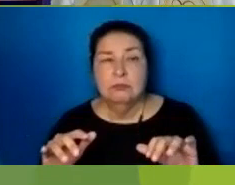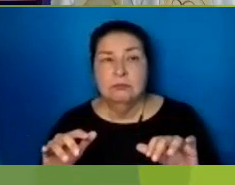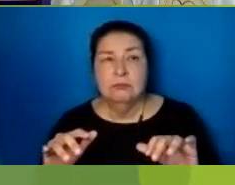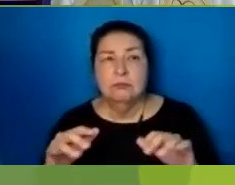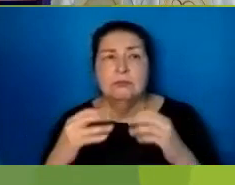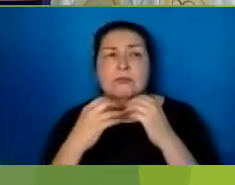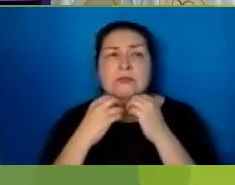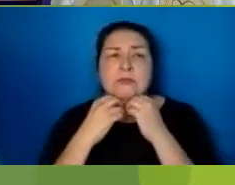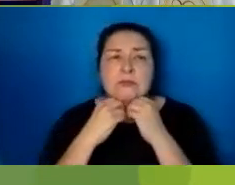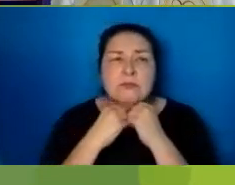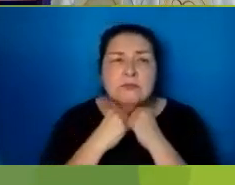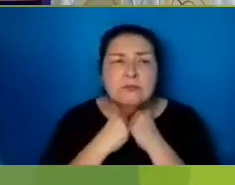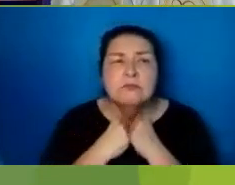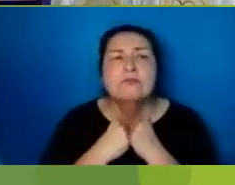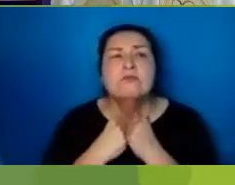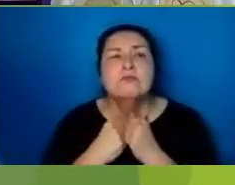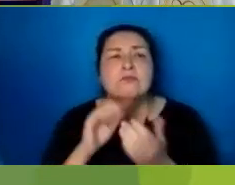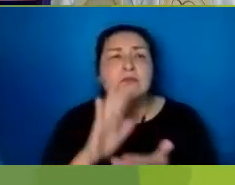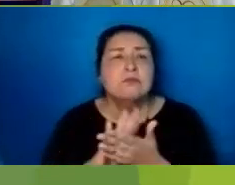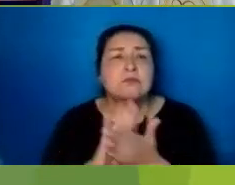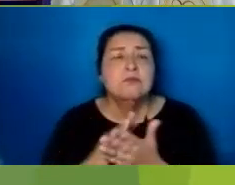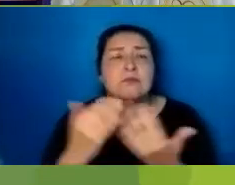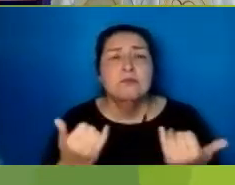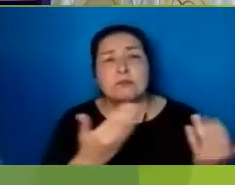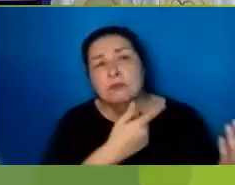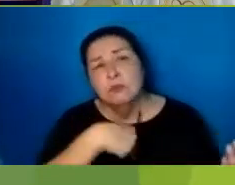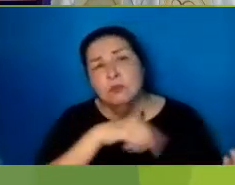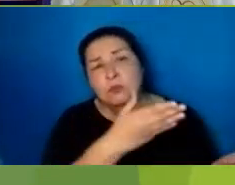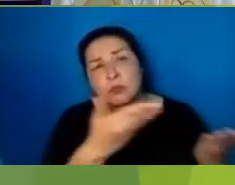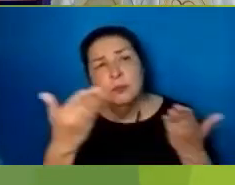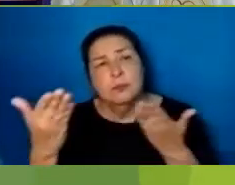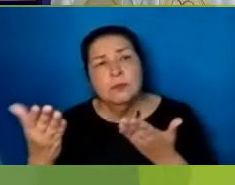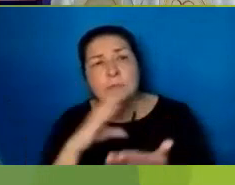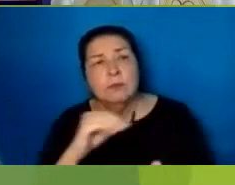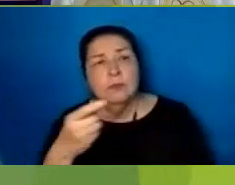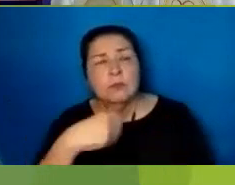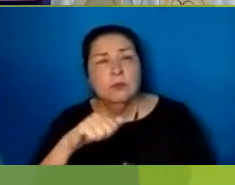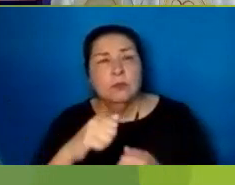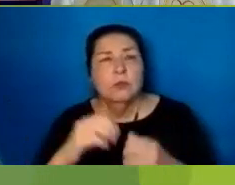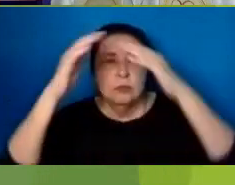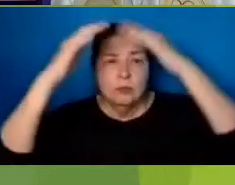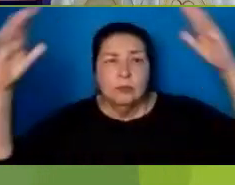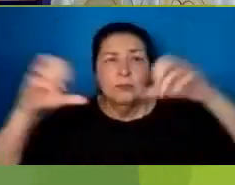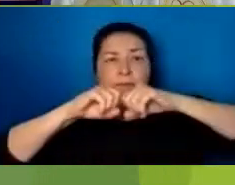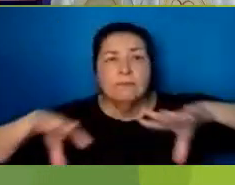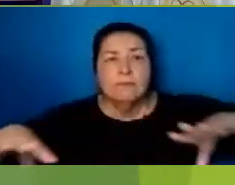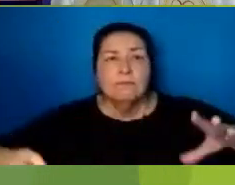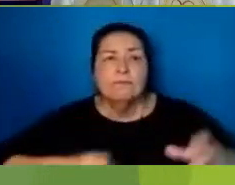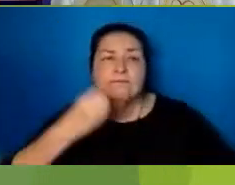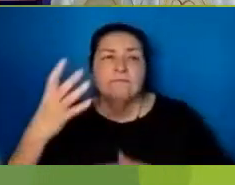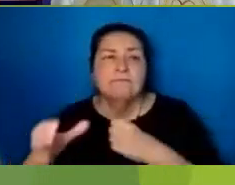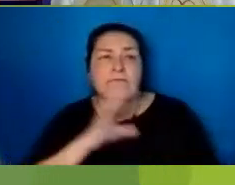God Adoring Praises Now We Bring And With The Heavenly Blessed Sing